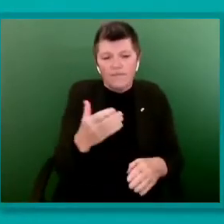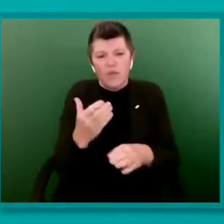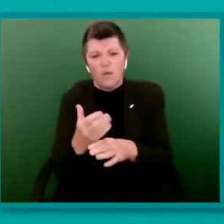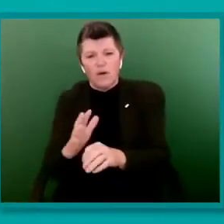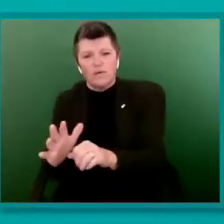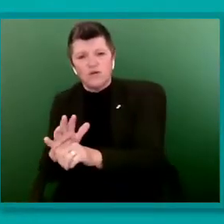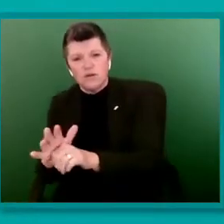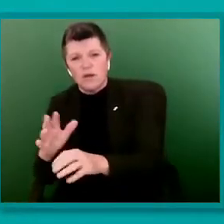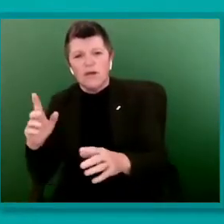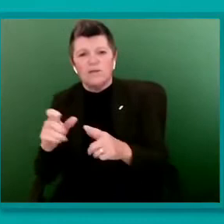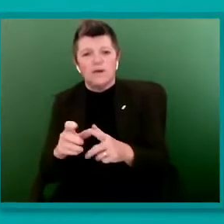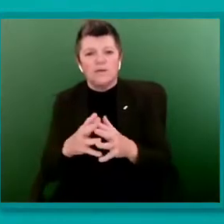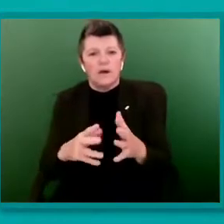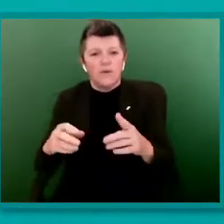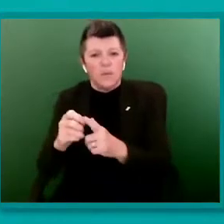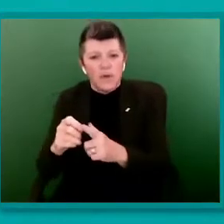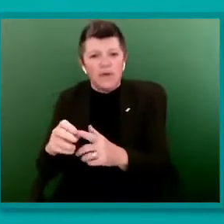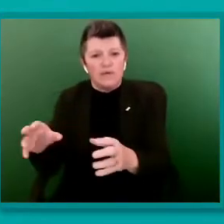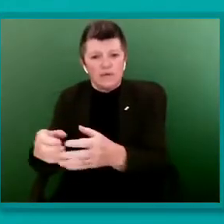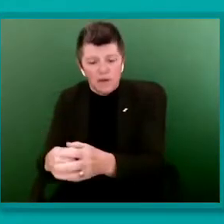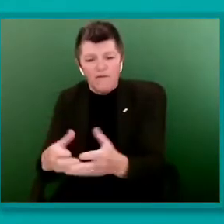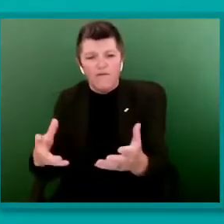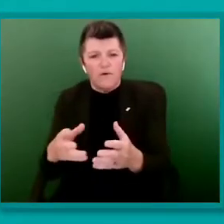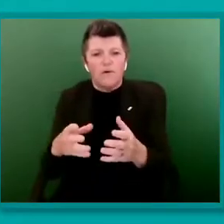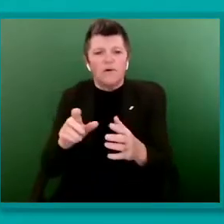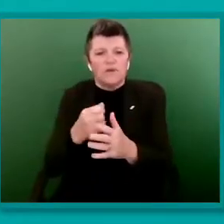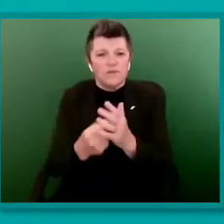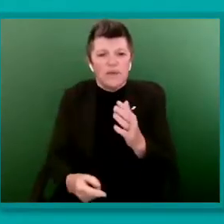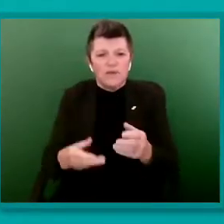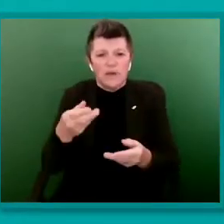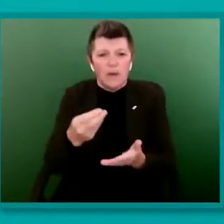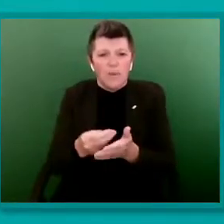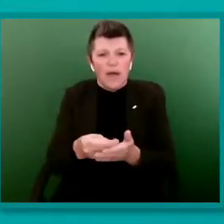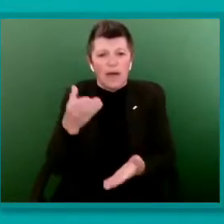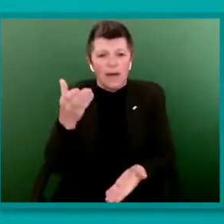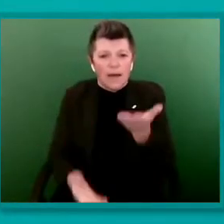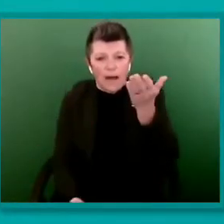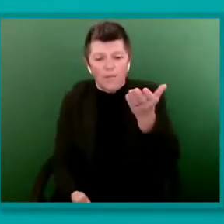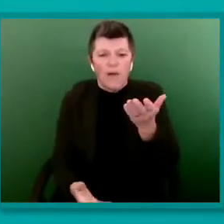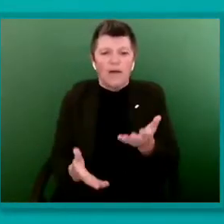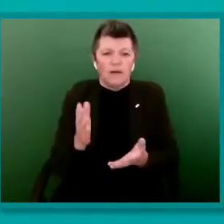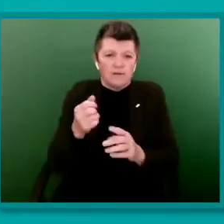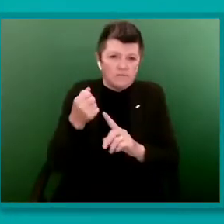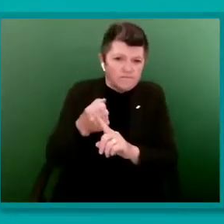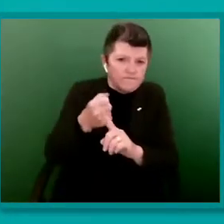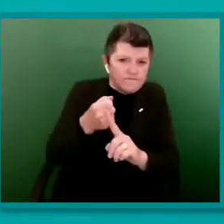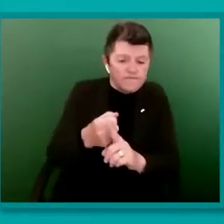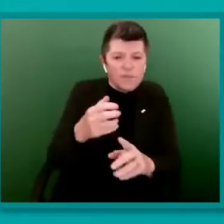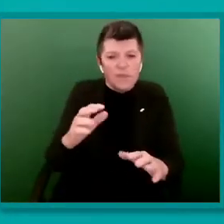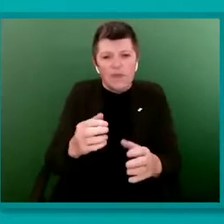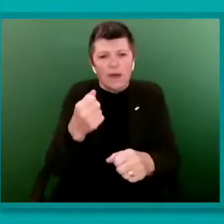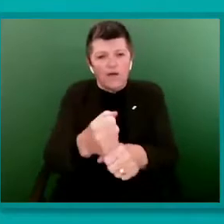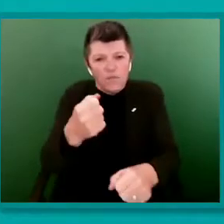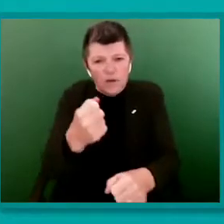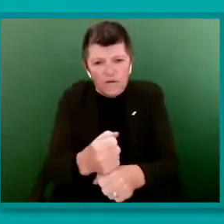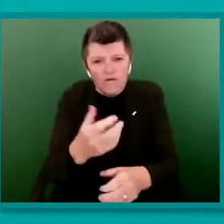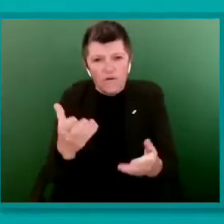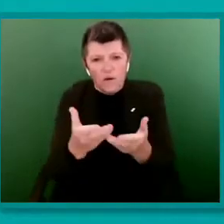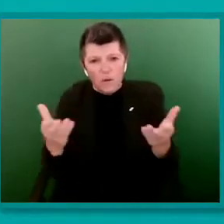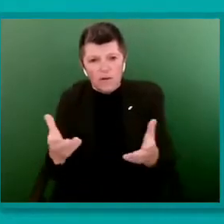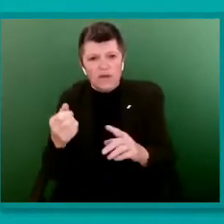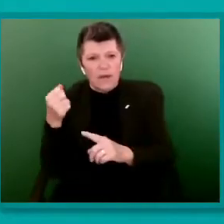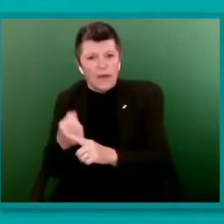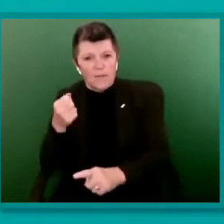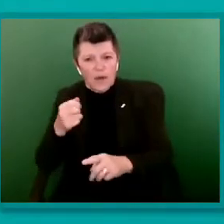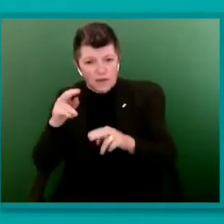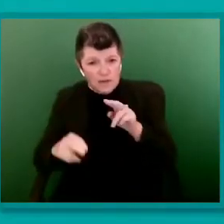on the disability pay gap, and pressing the government at every opportunity for equality impact assessments of their policies to ensure that